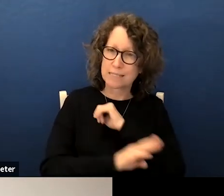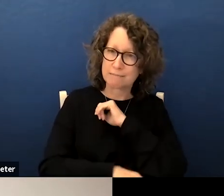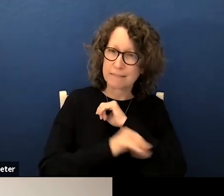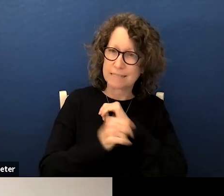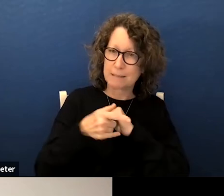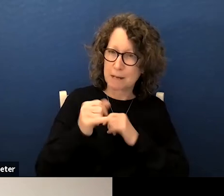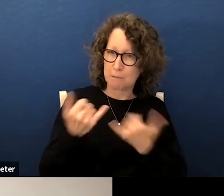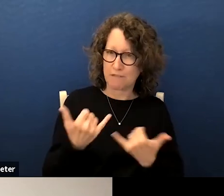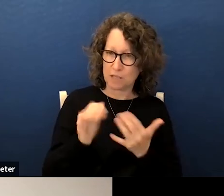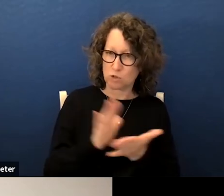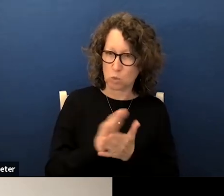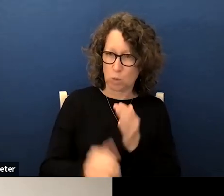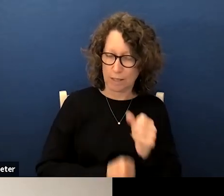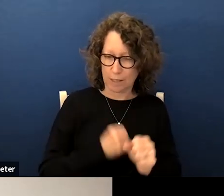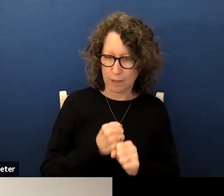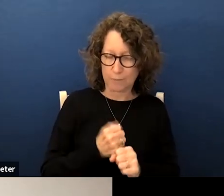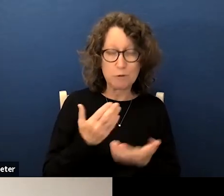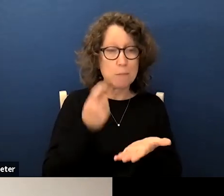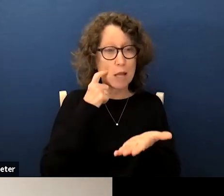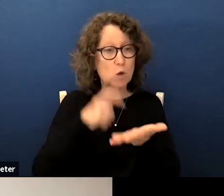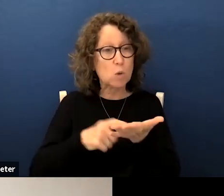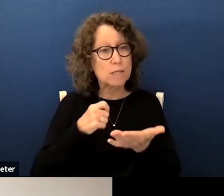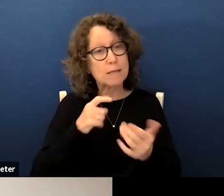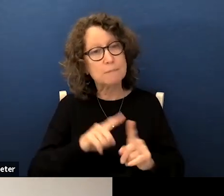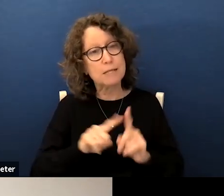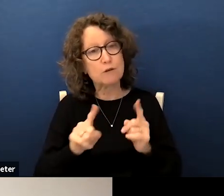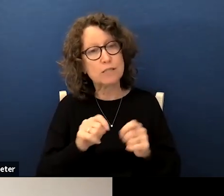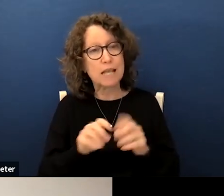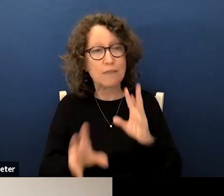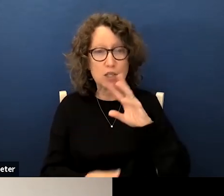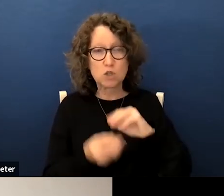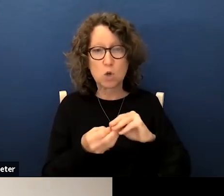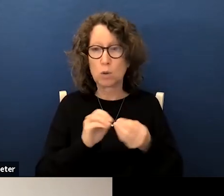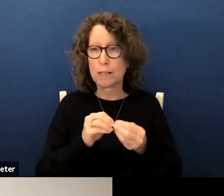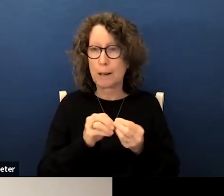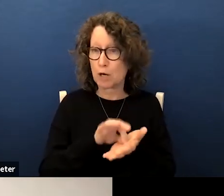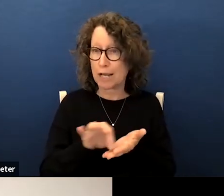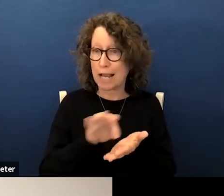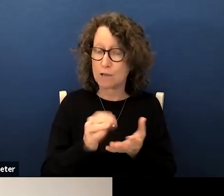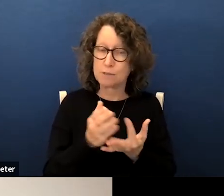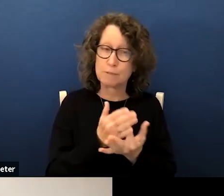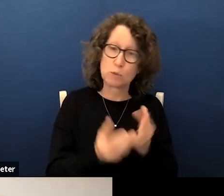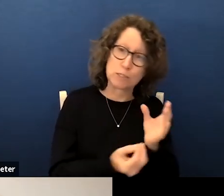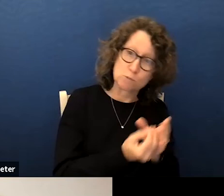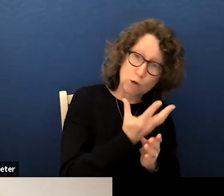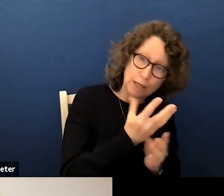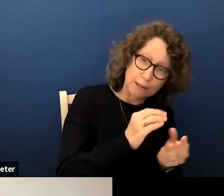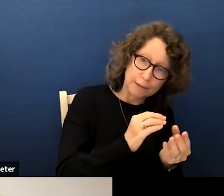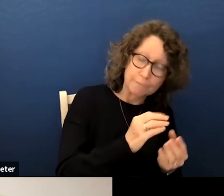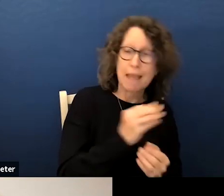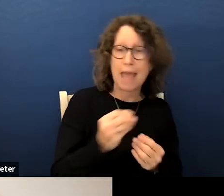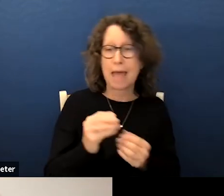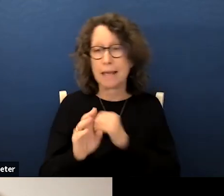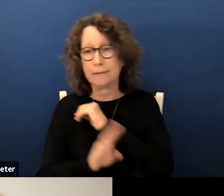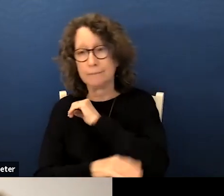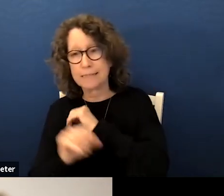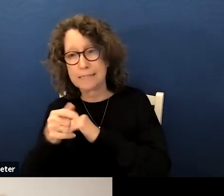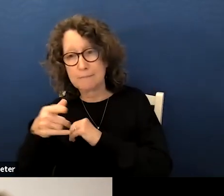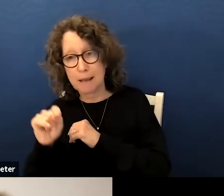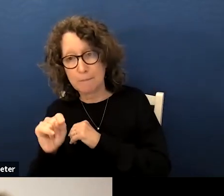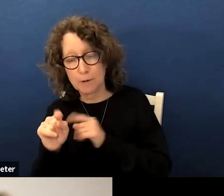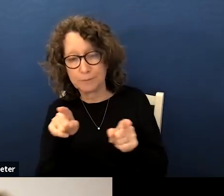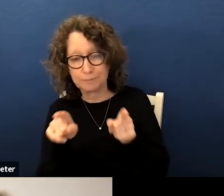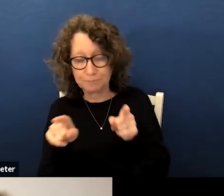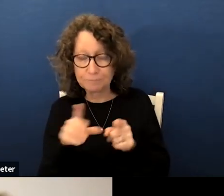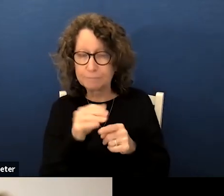you may notice some differences in the total student counts both between spring and September and